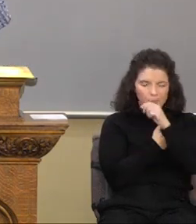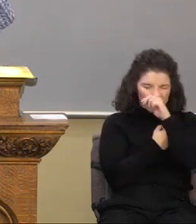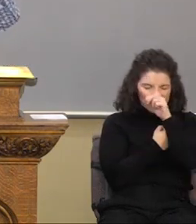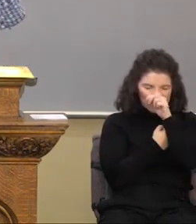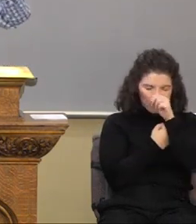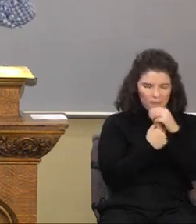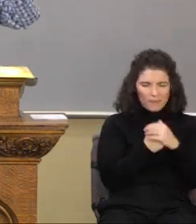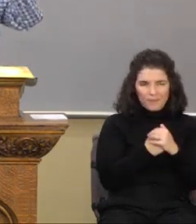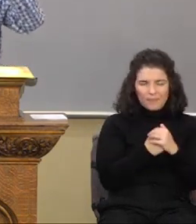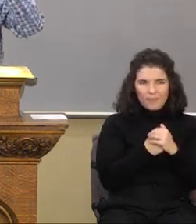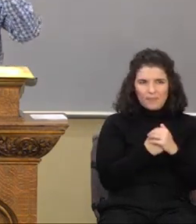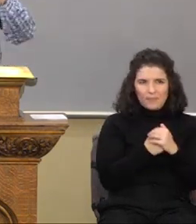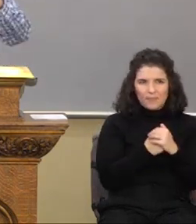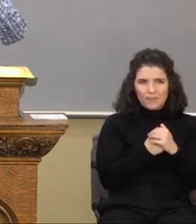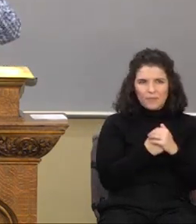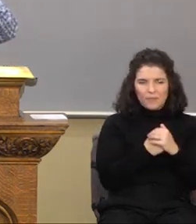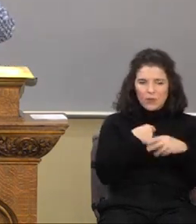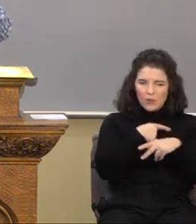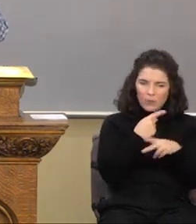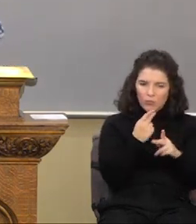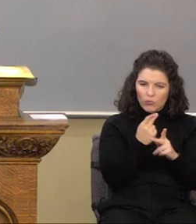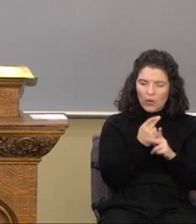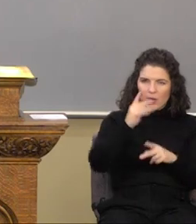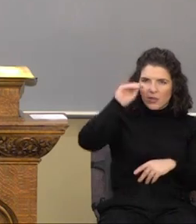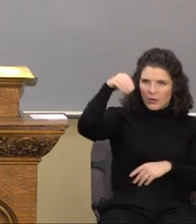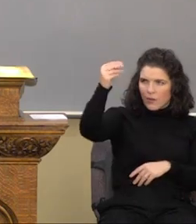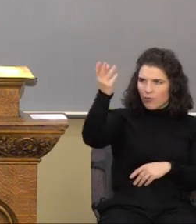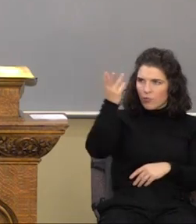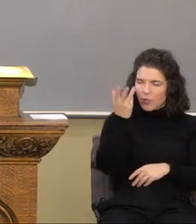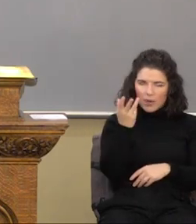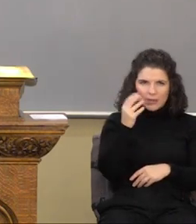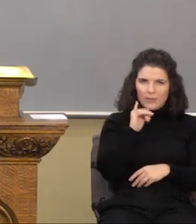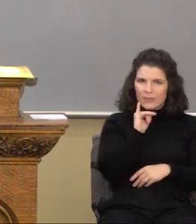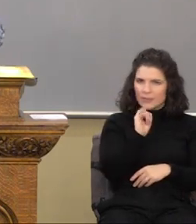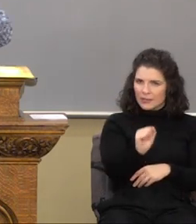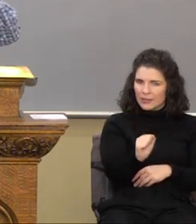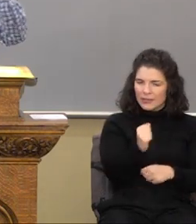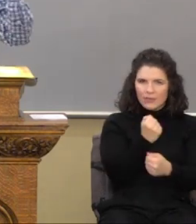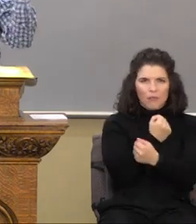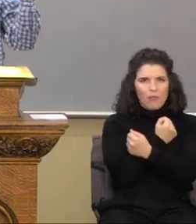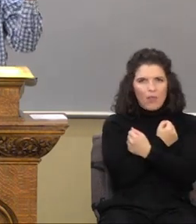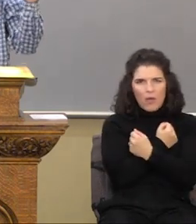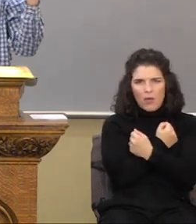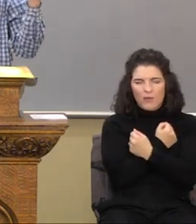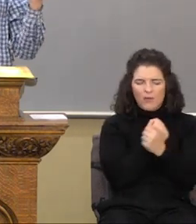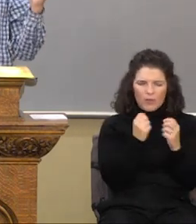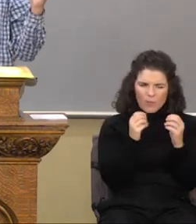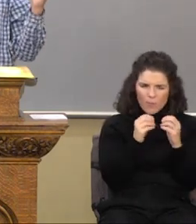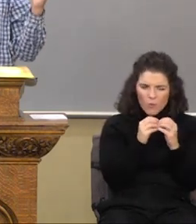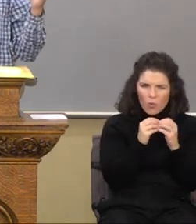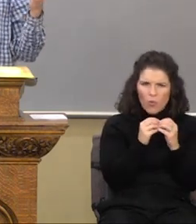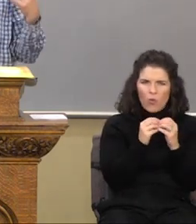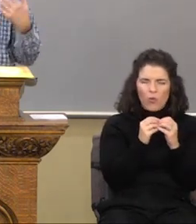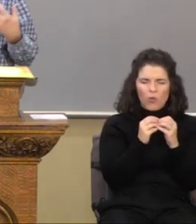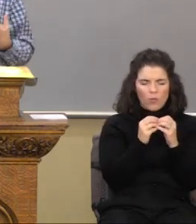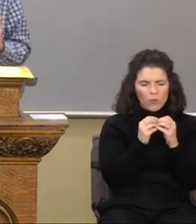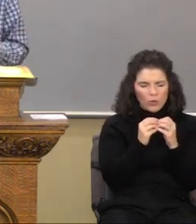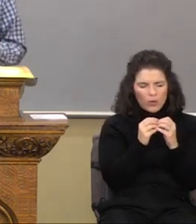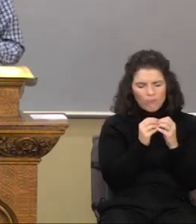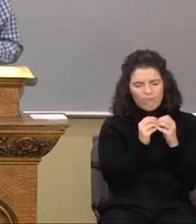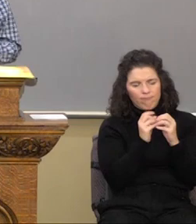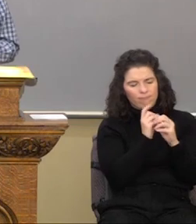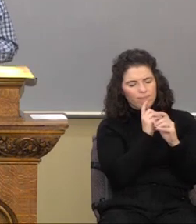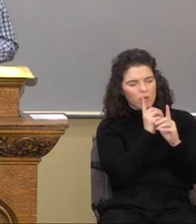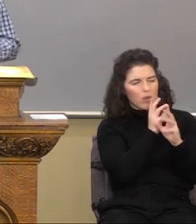product of grace is love. And the more we're enamored by grace, the